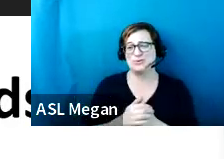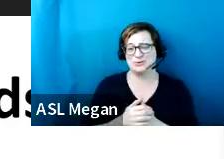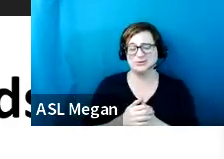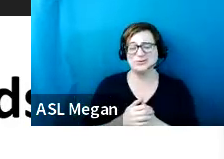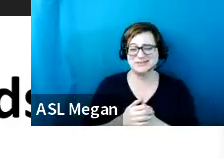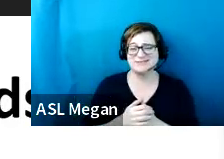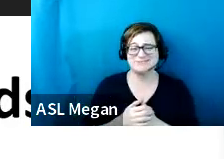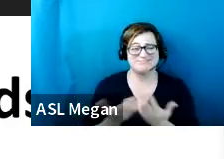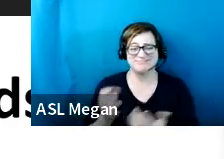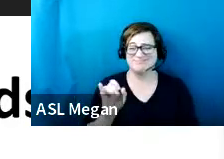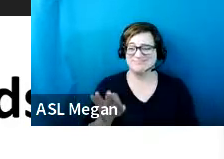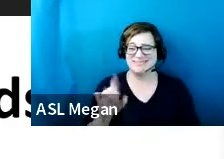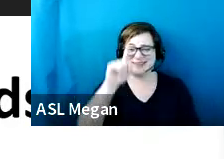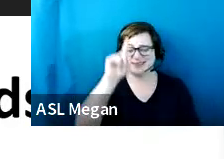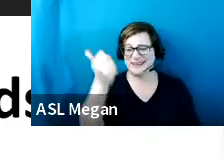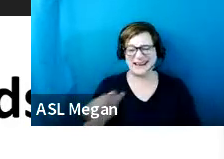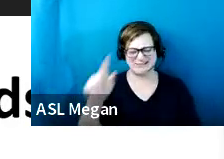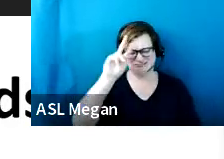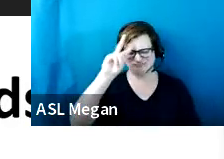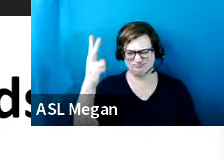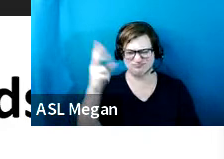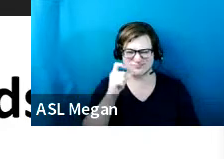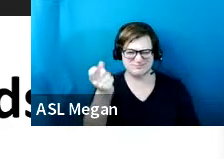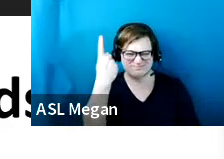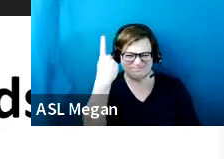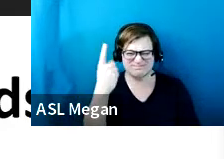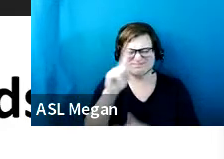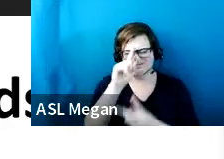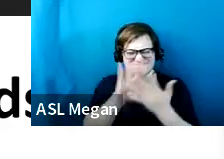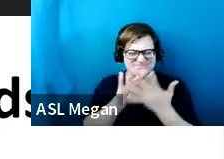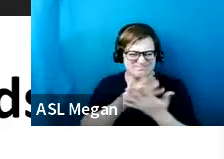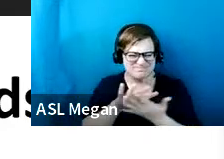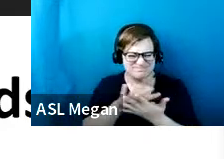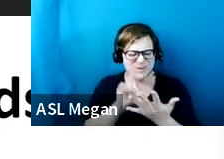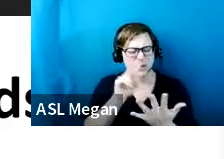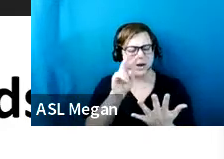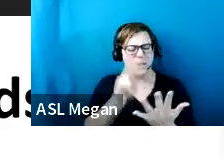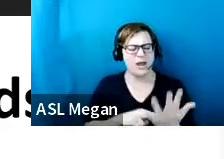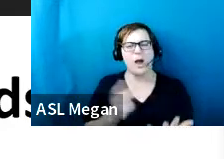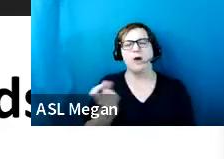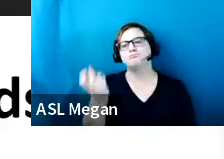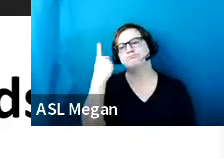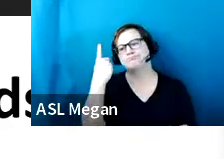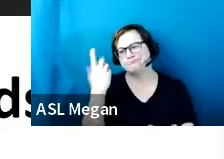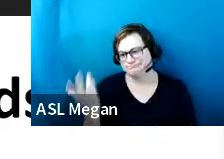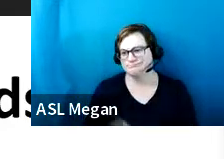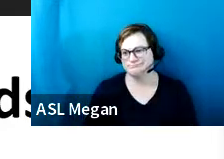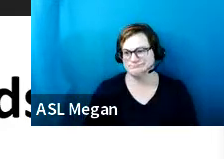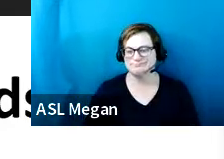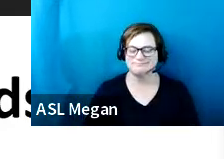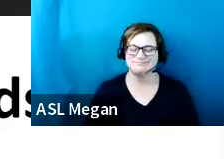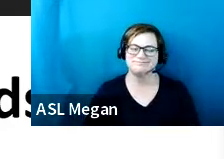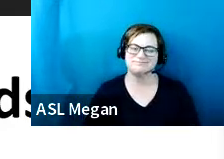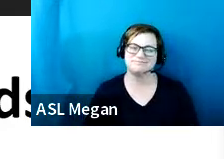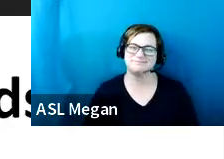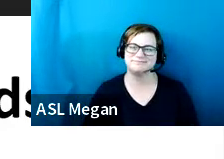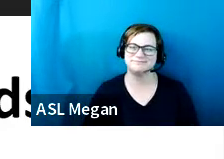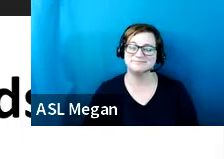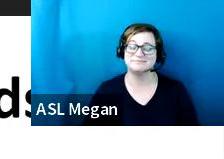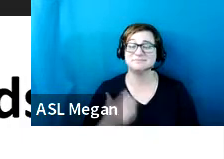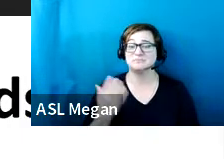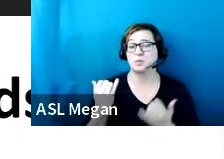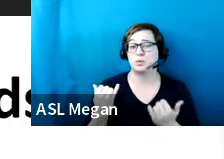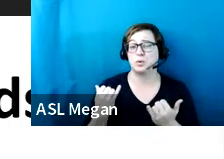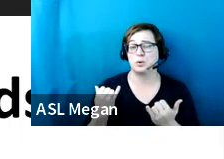misunderstanding or not quite a full understanding of any of the accessibility requirements. We currently